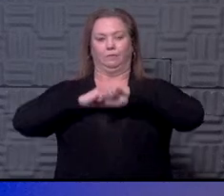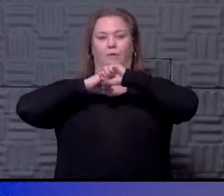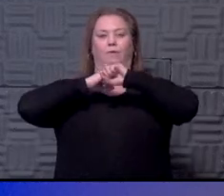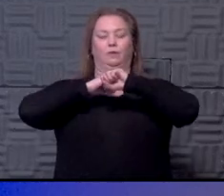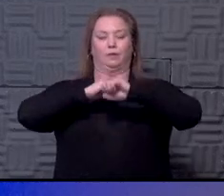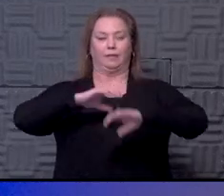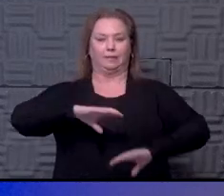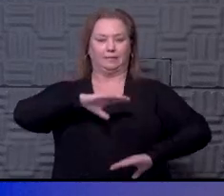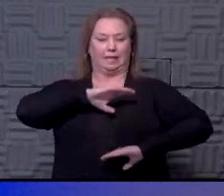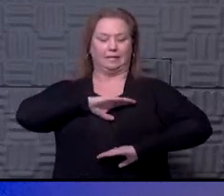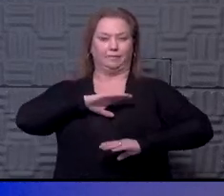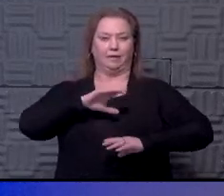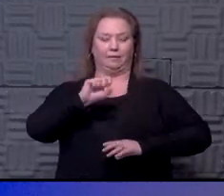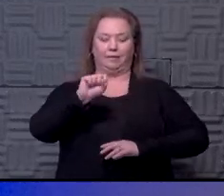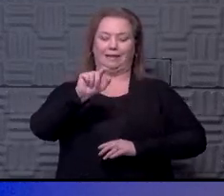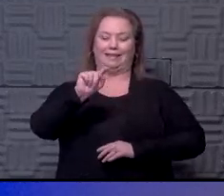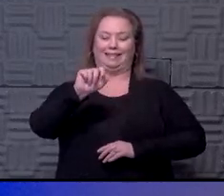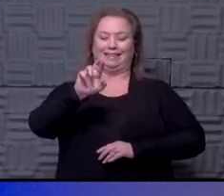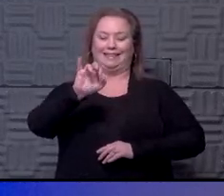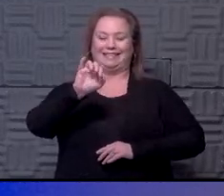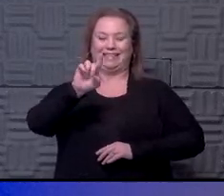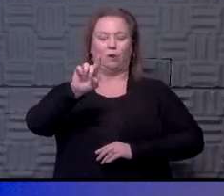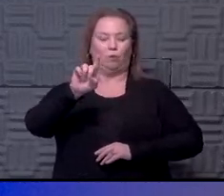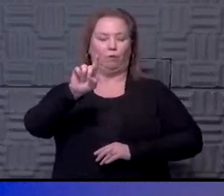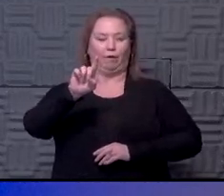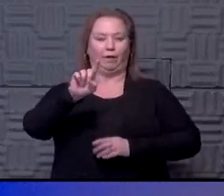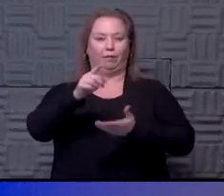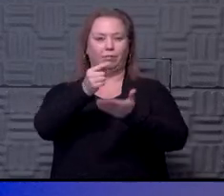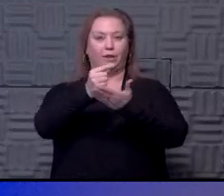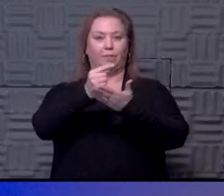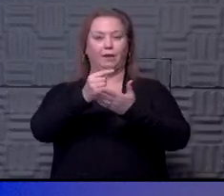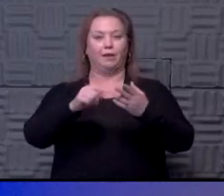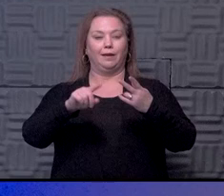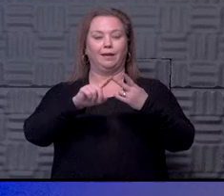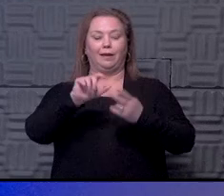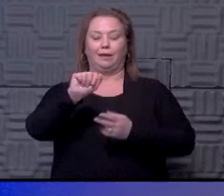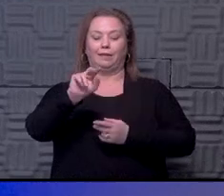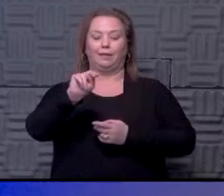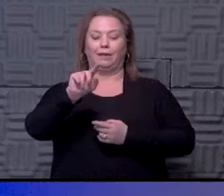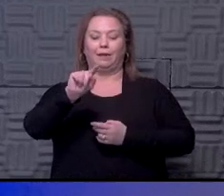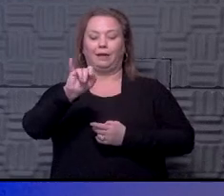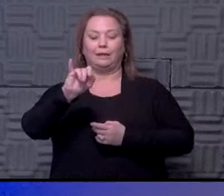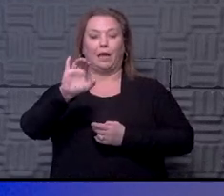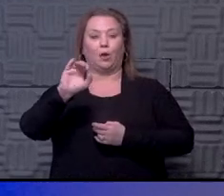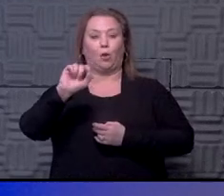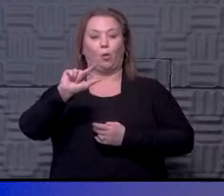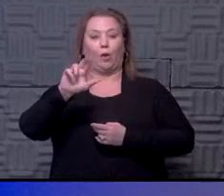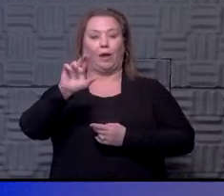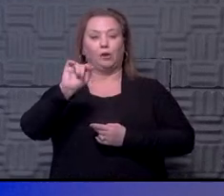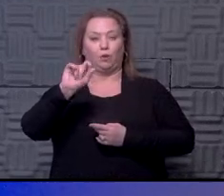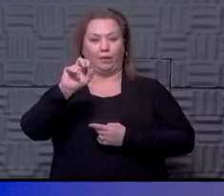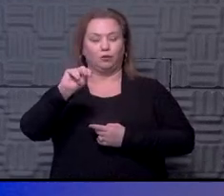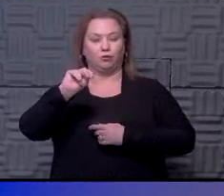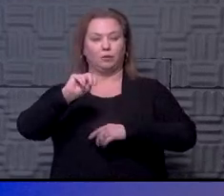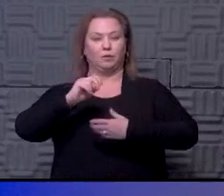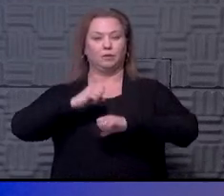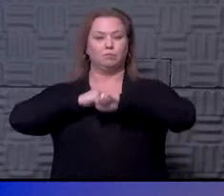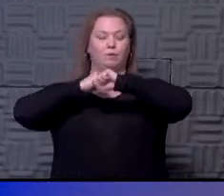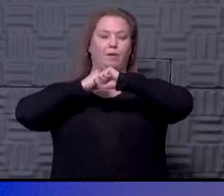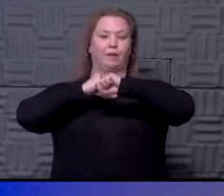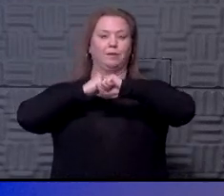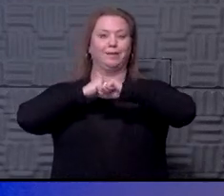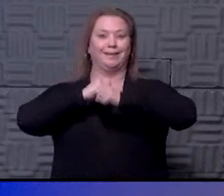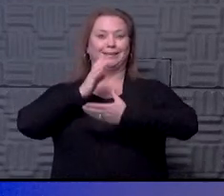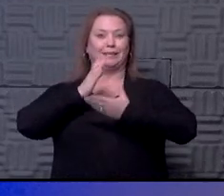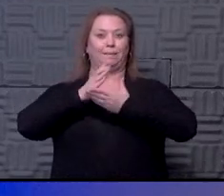for steroid therapy, dexamethasone. And then, of course, the anticoagulation, helping prevent or treat those